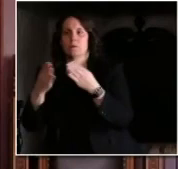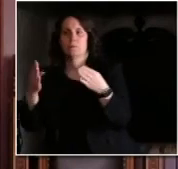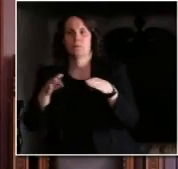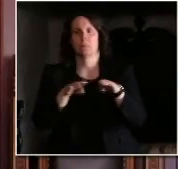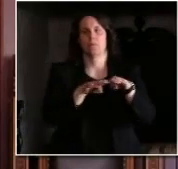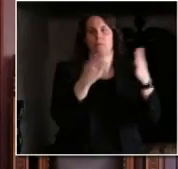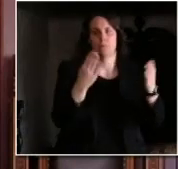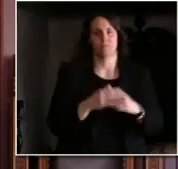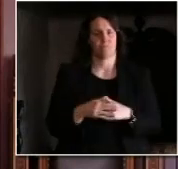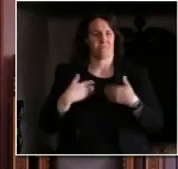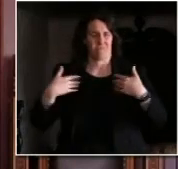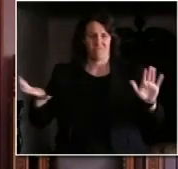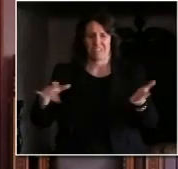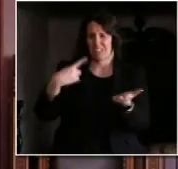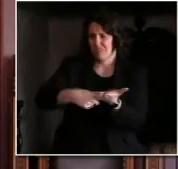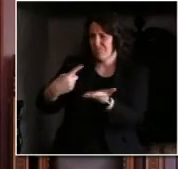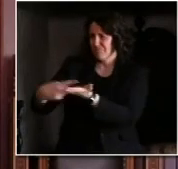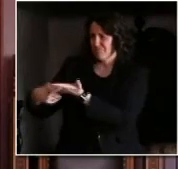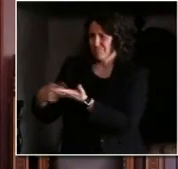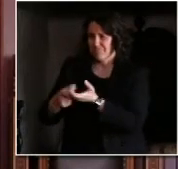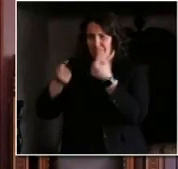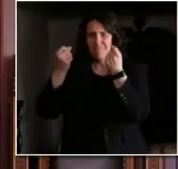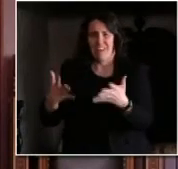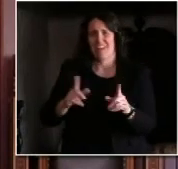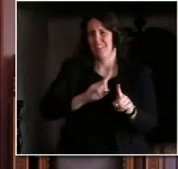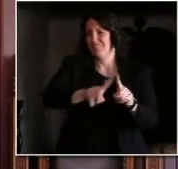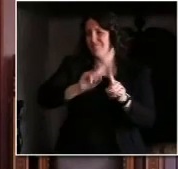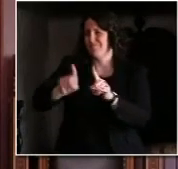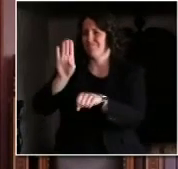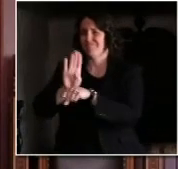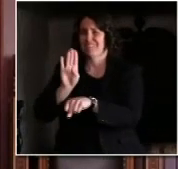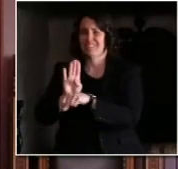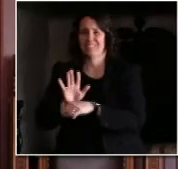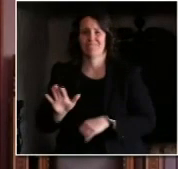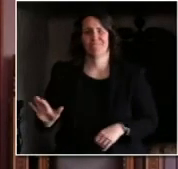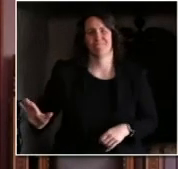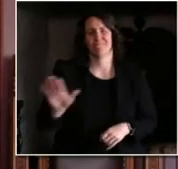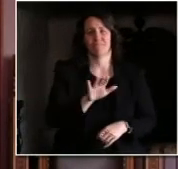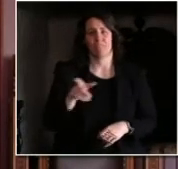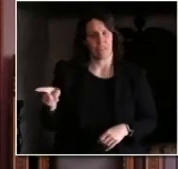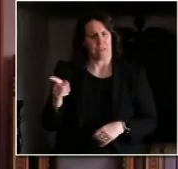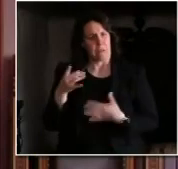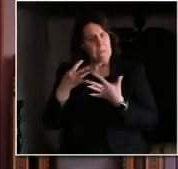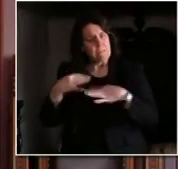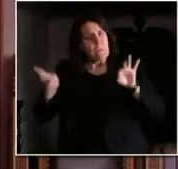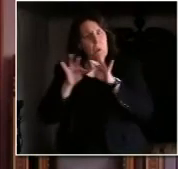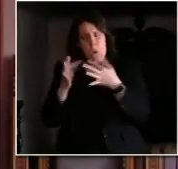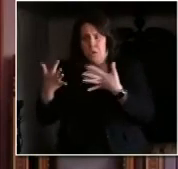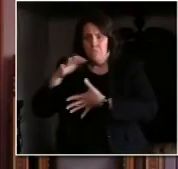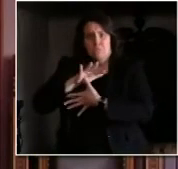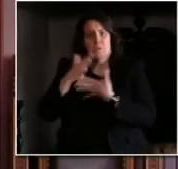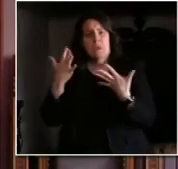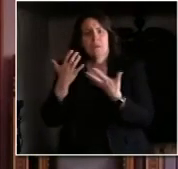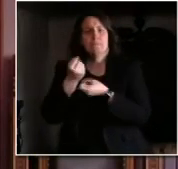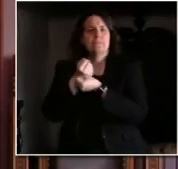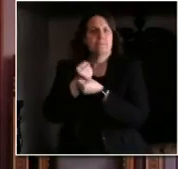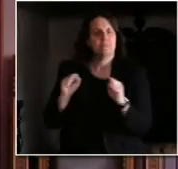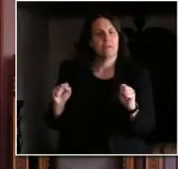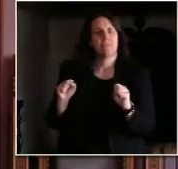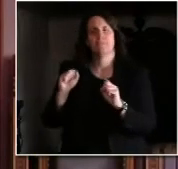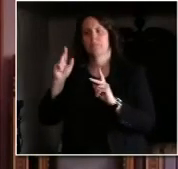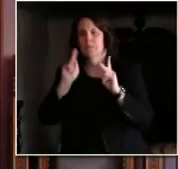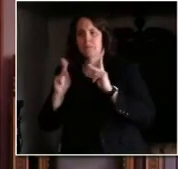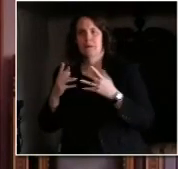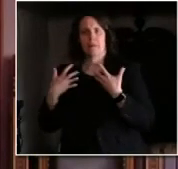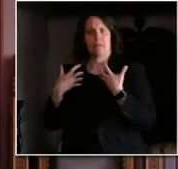and women I've talked to, they care about safety as much as I do. And they understand